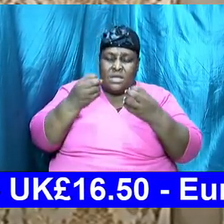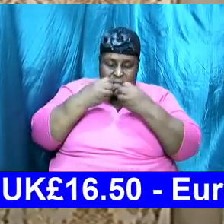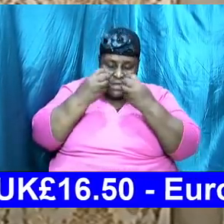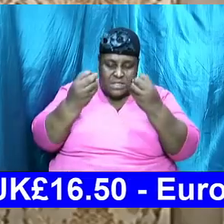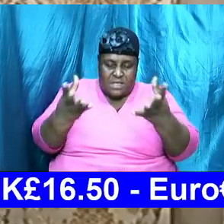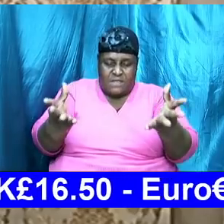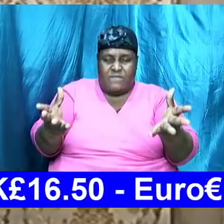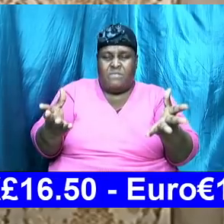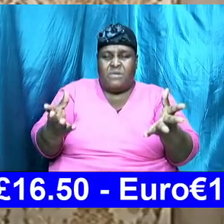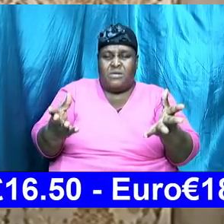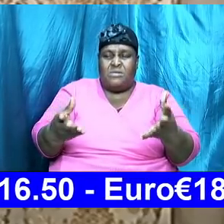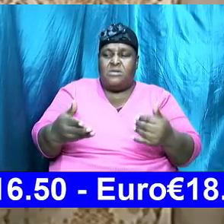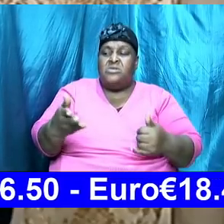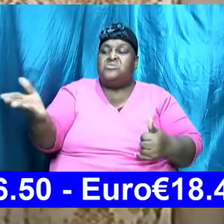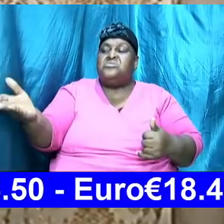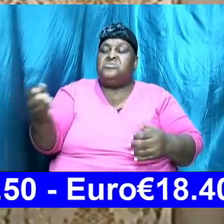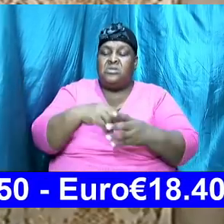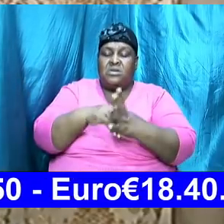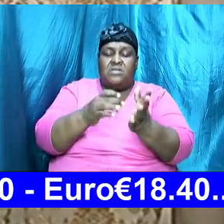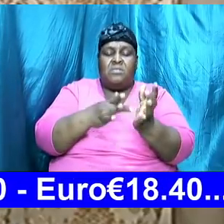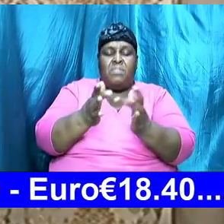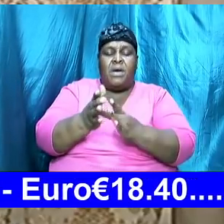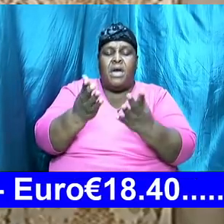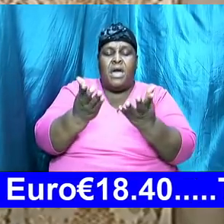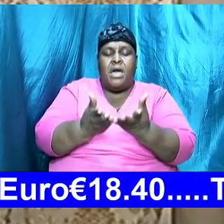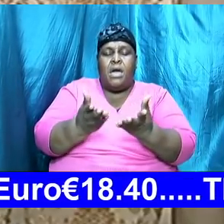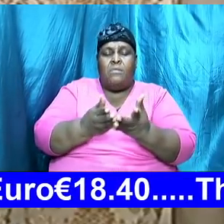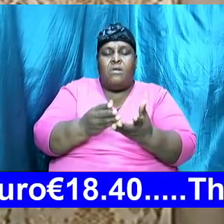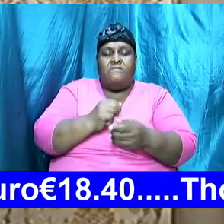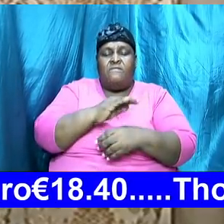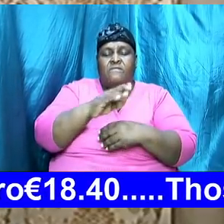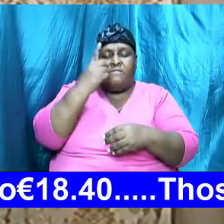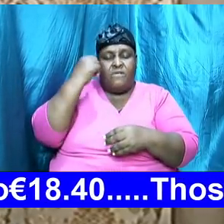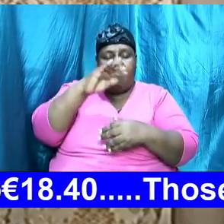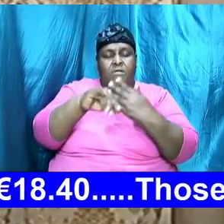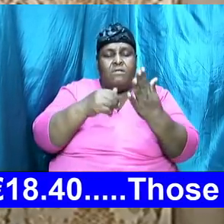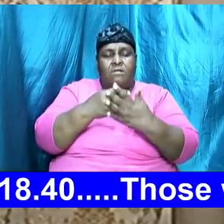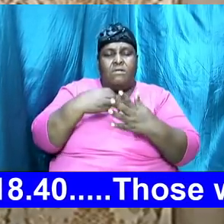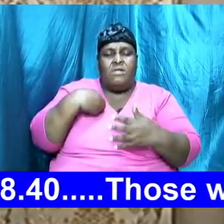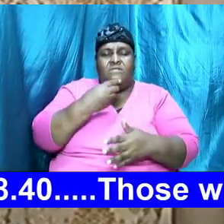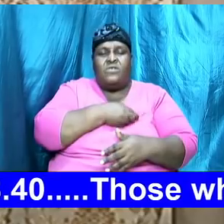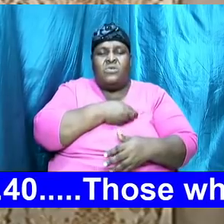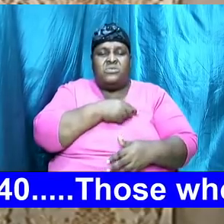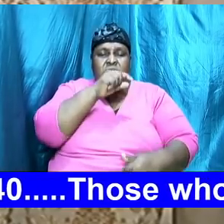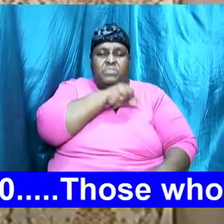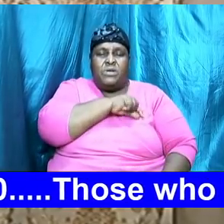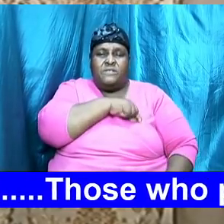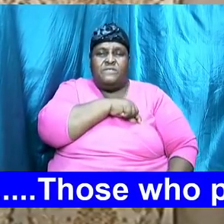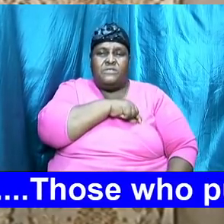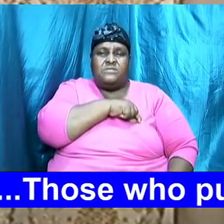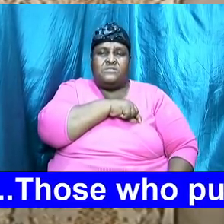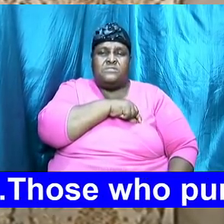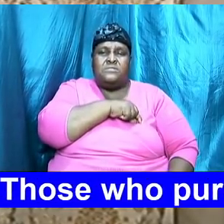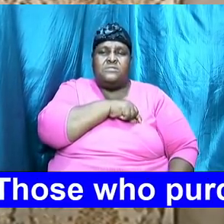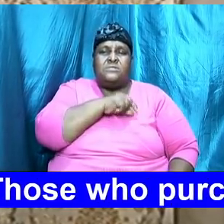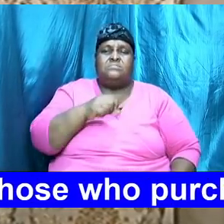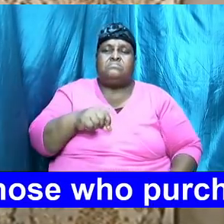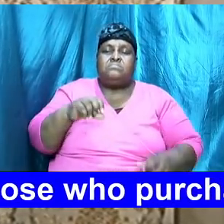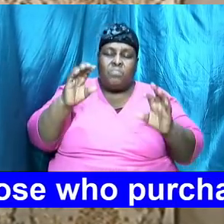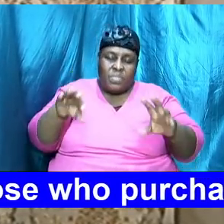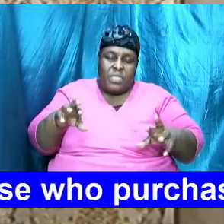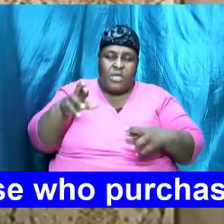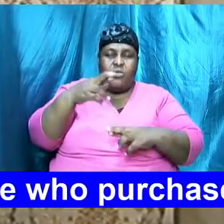in the book for all of us to benefit from and so the questions are asked can